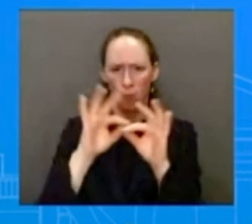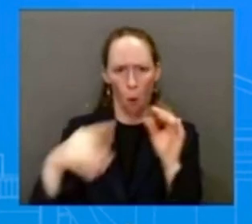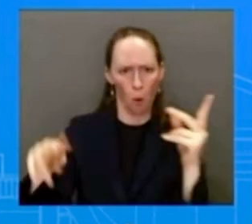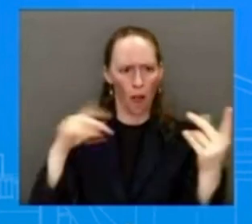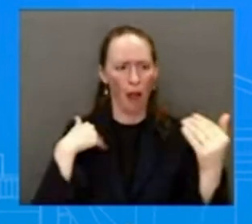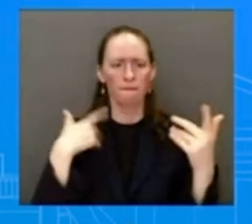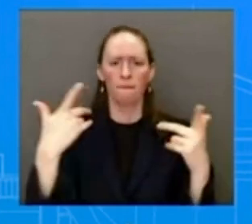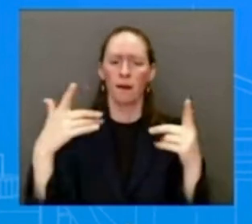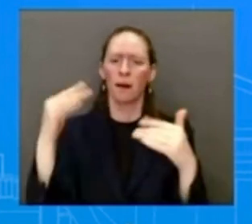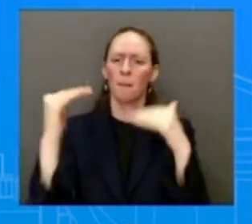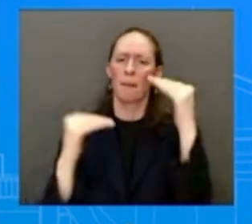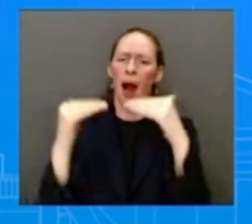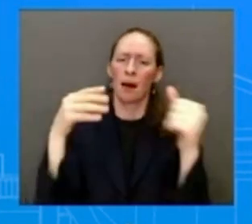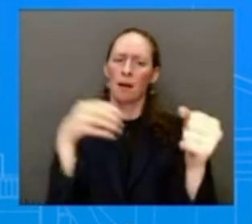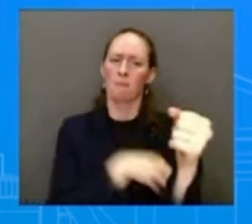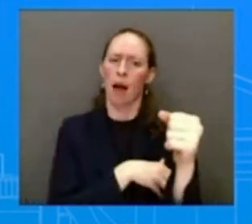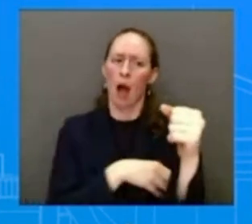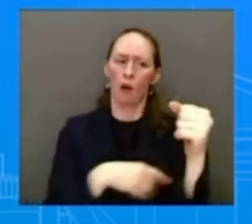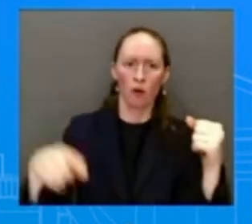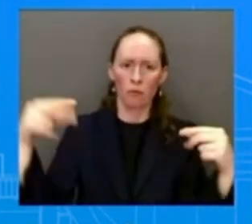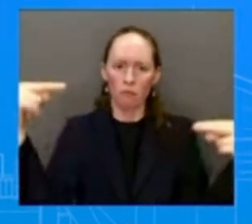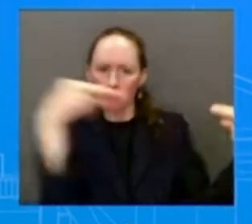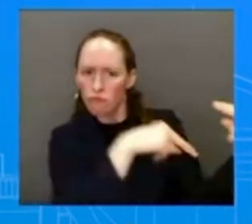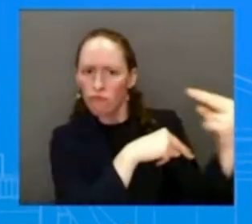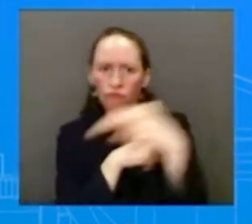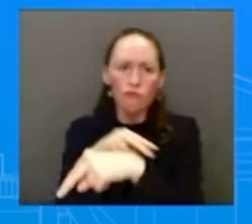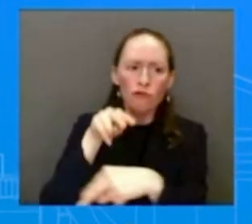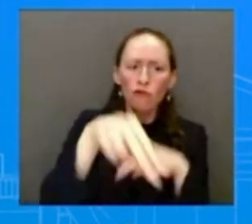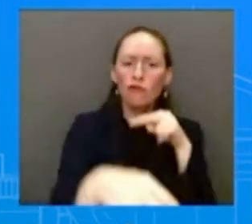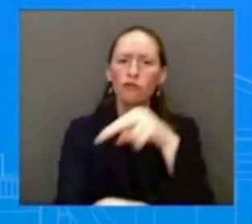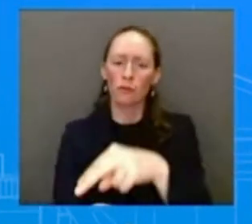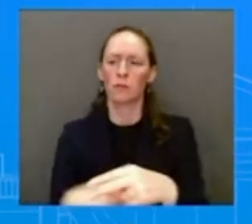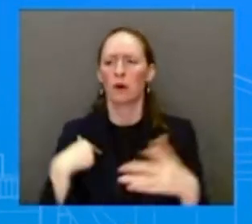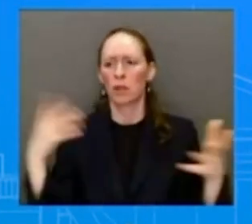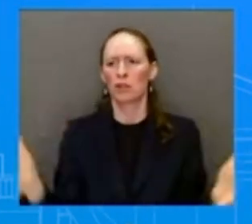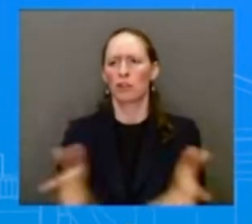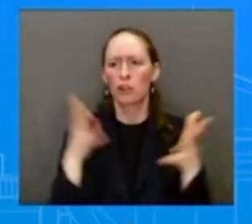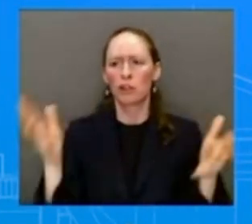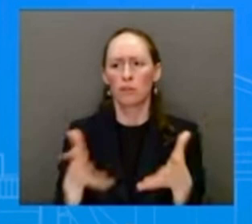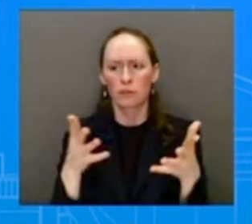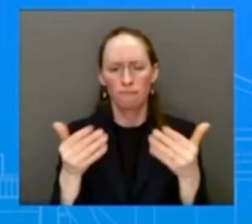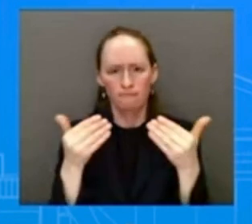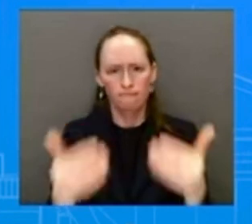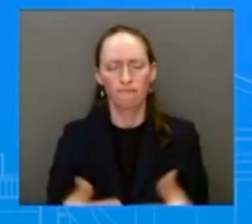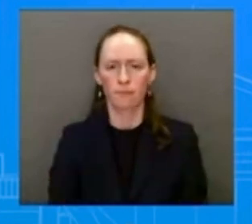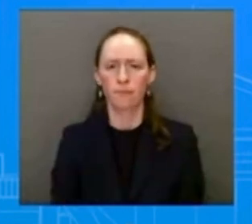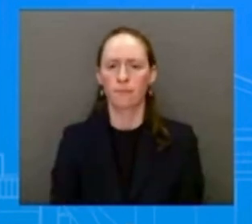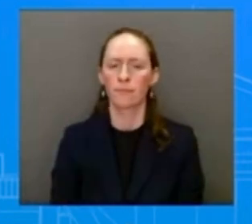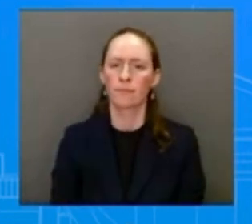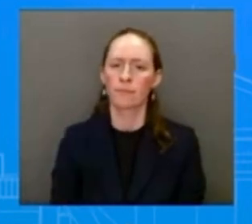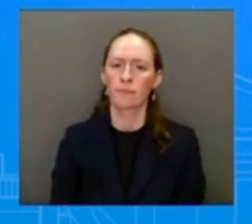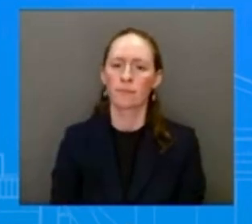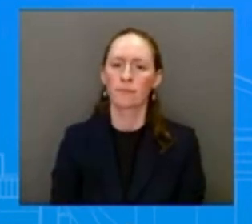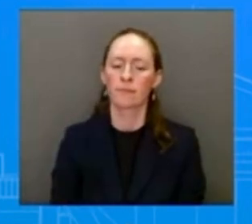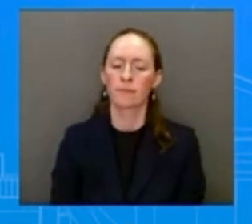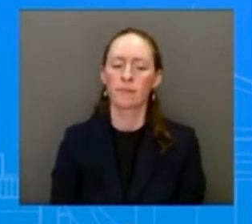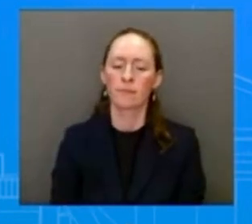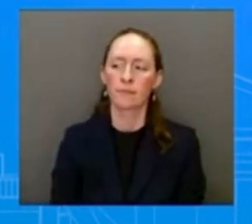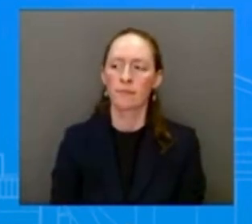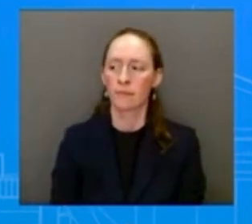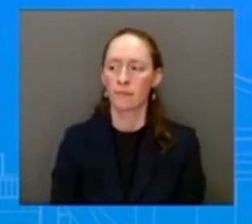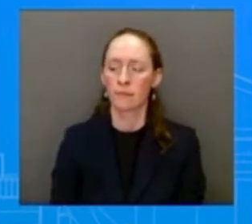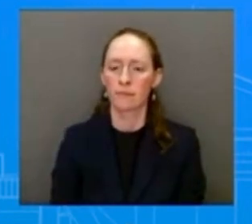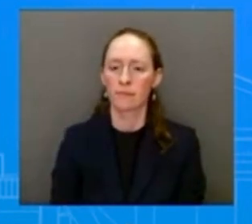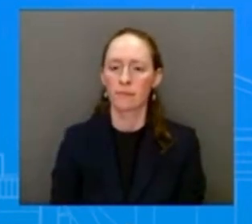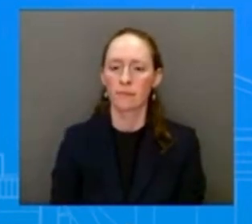we're going to continue to call for. Hi. Will we see the President address this latest school shooting in Nashville?